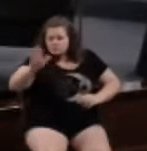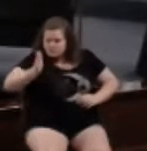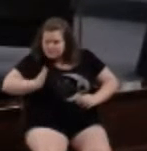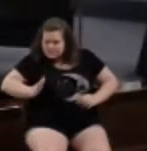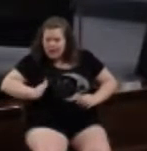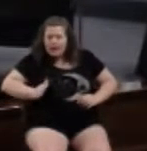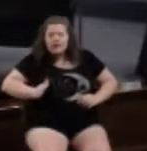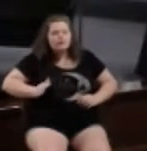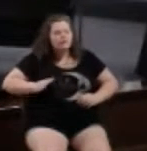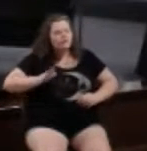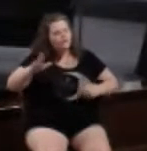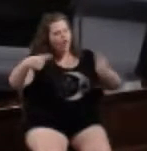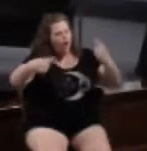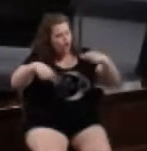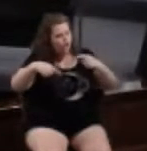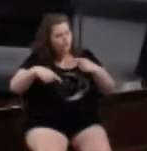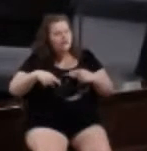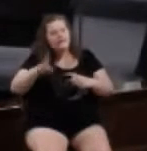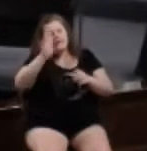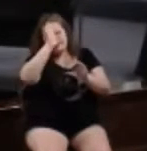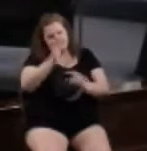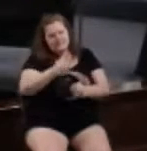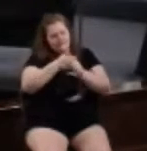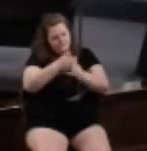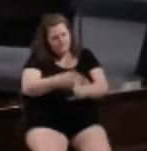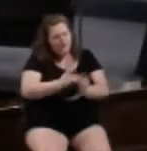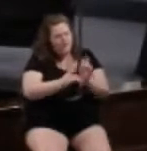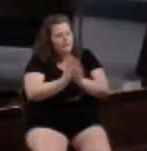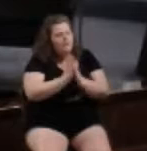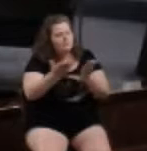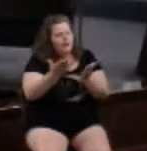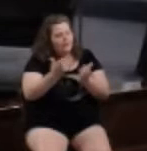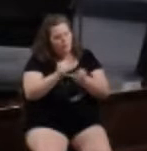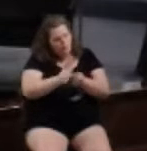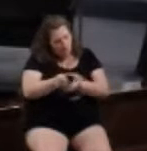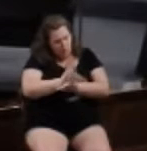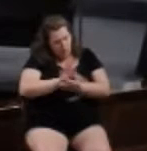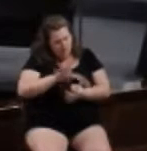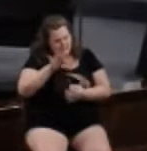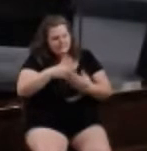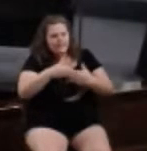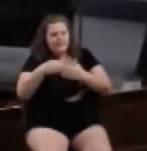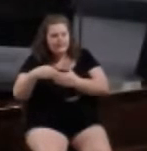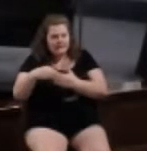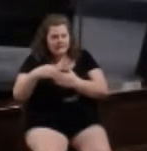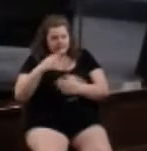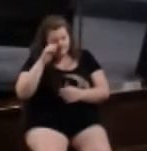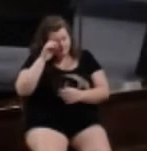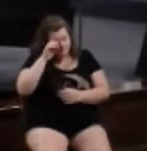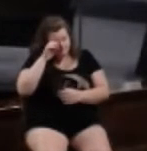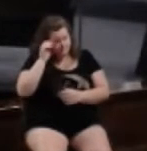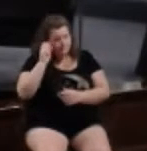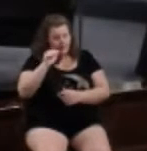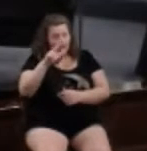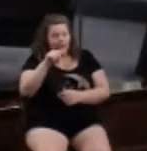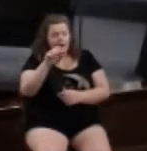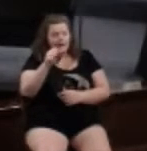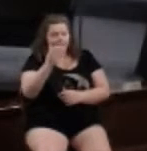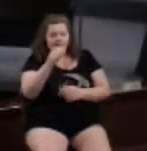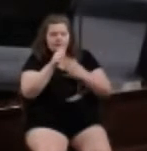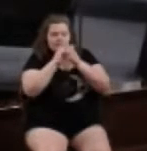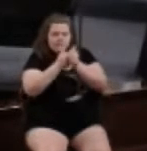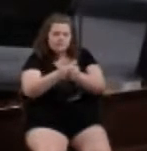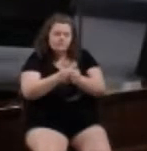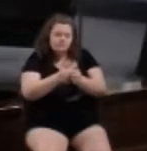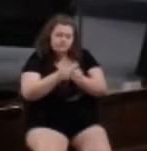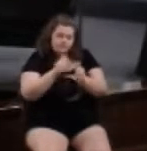this issue, they made a decision based on the Bible and the Holy Spirit leading them. And Acts 15 continues with this, when they